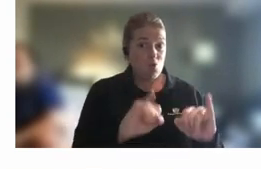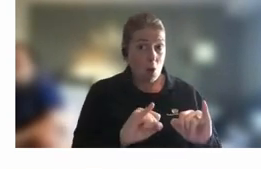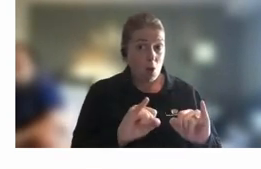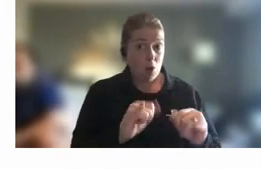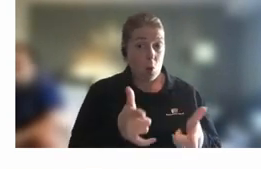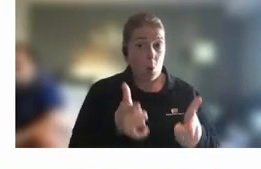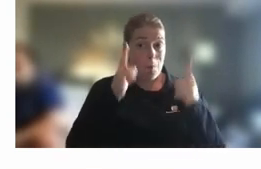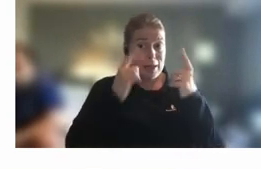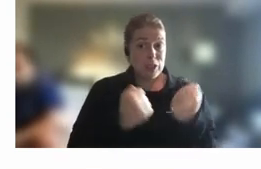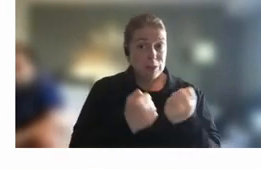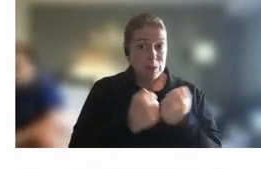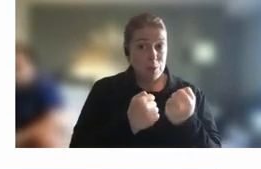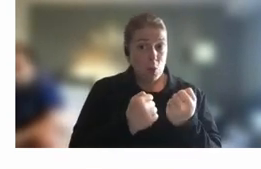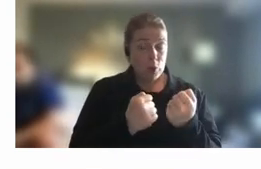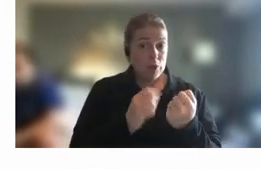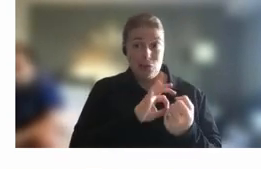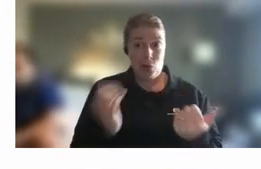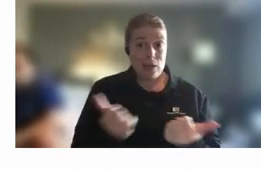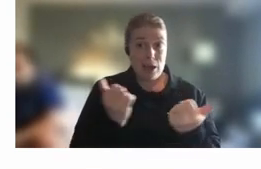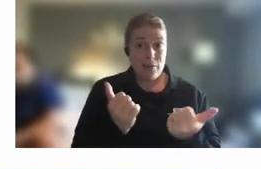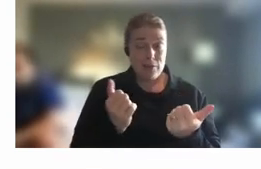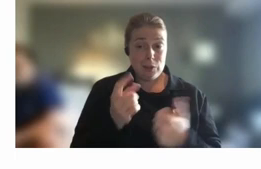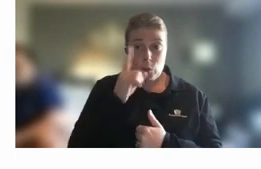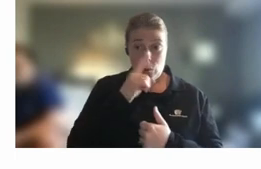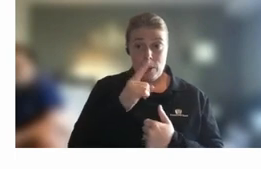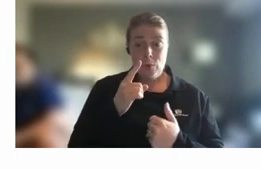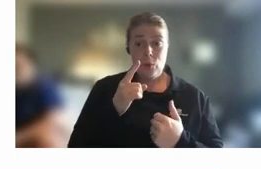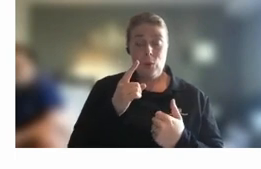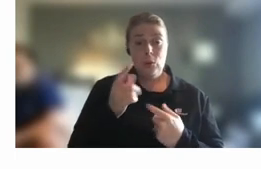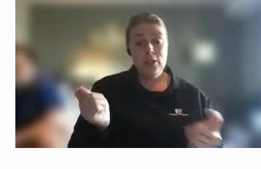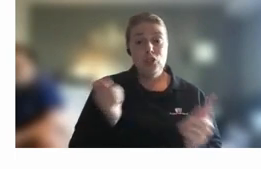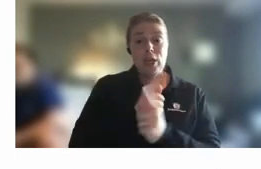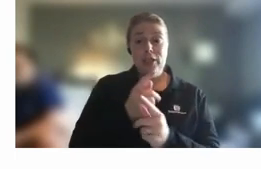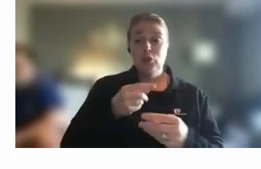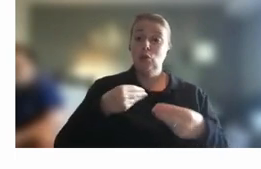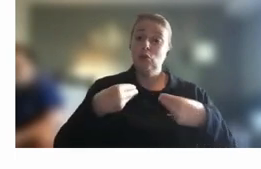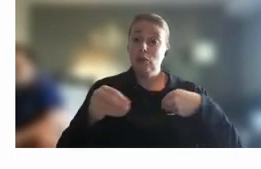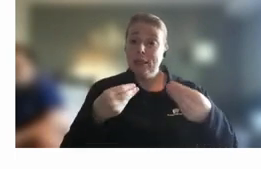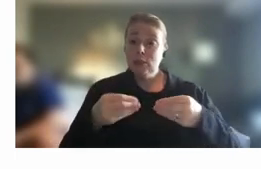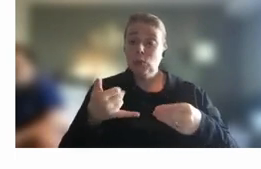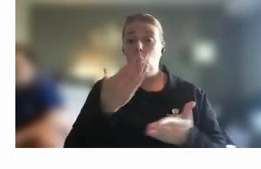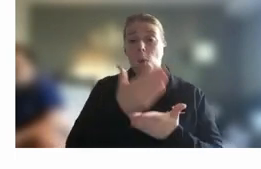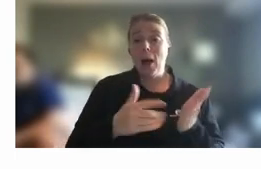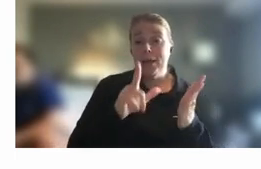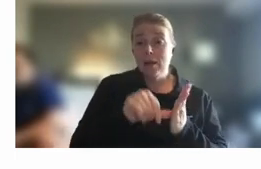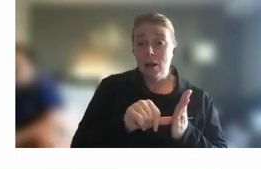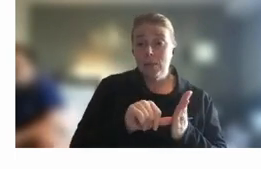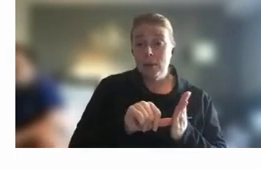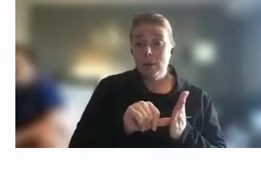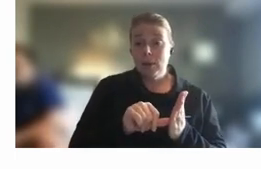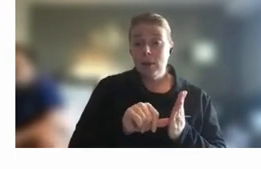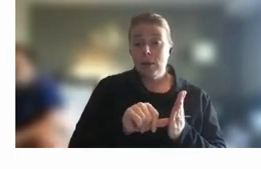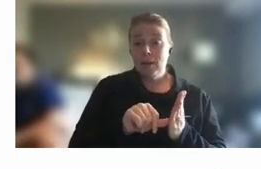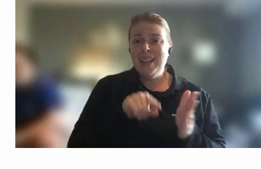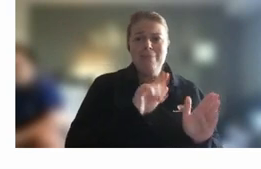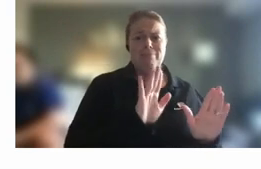in place where people have ended up going to some type of flexible or a part-time arrangement and all that's happened and this is in the private sector